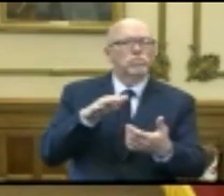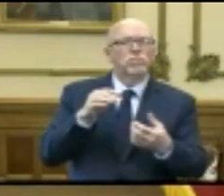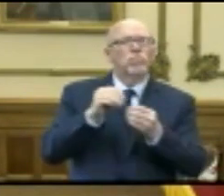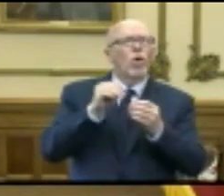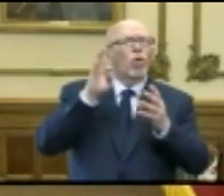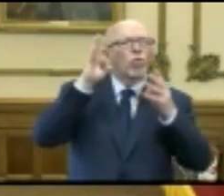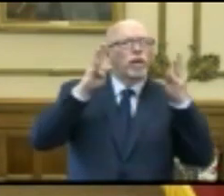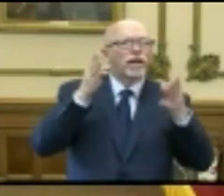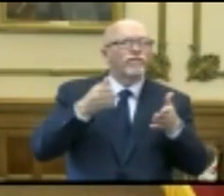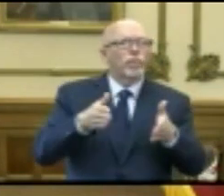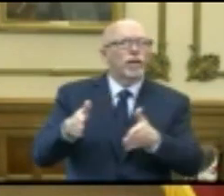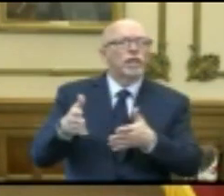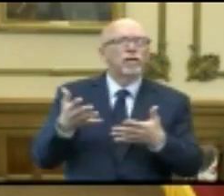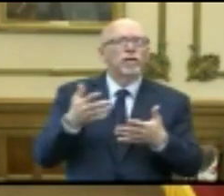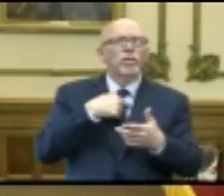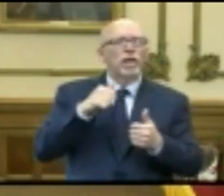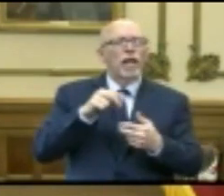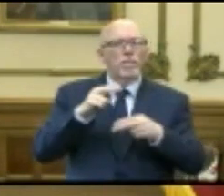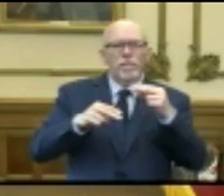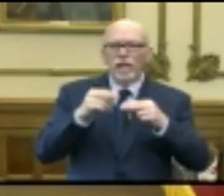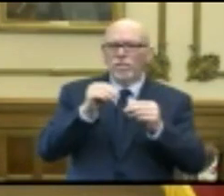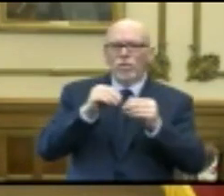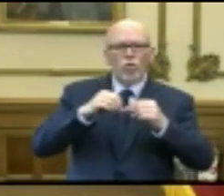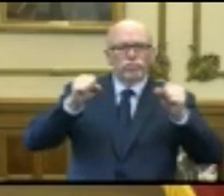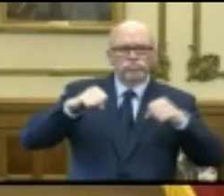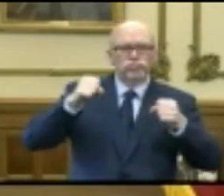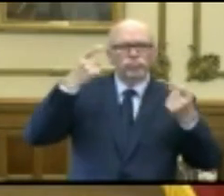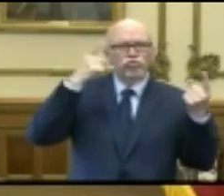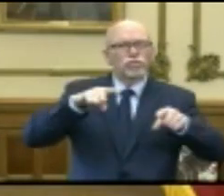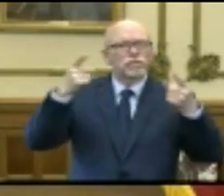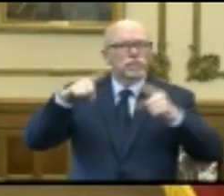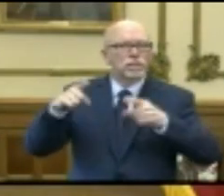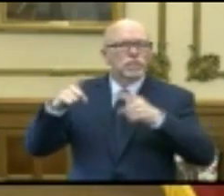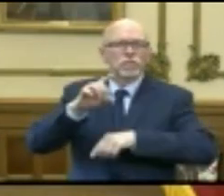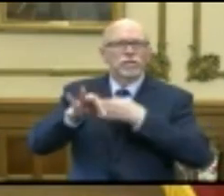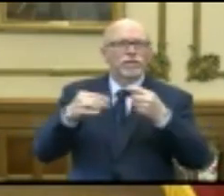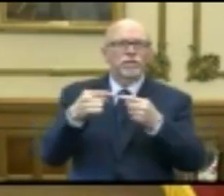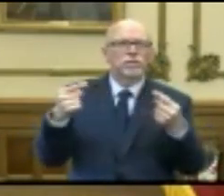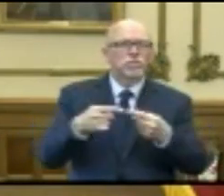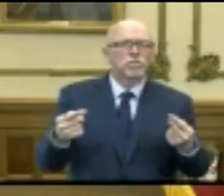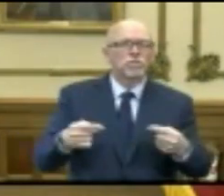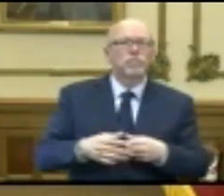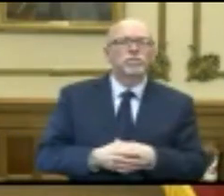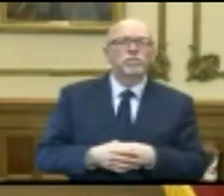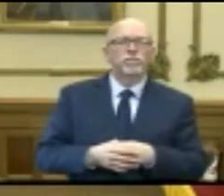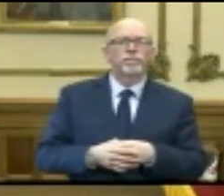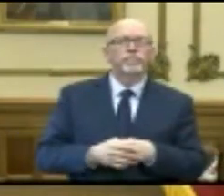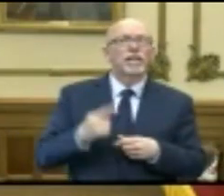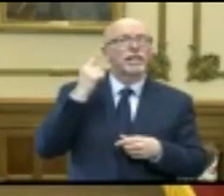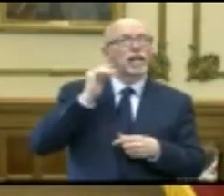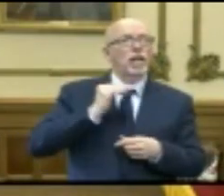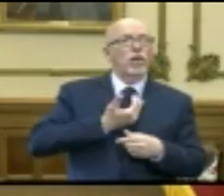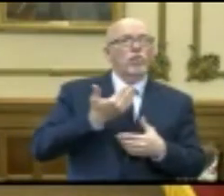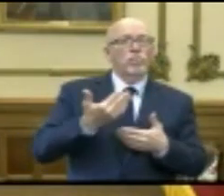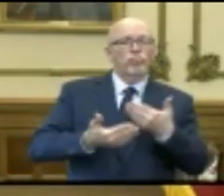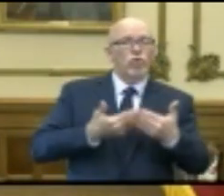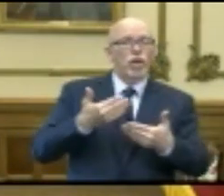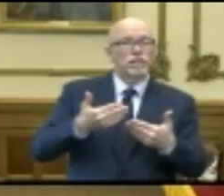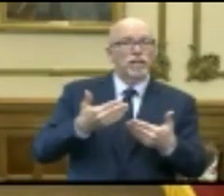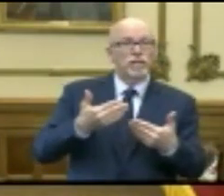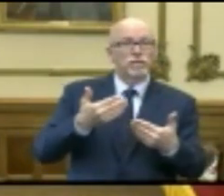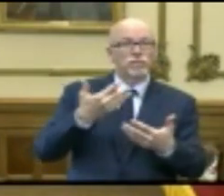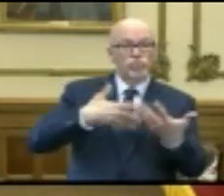solutions where we can build some consensus around them. I think the process of social